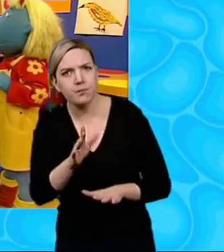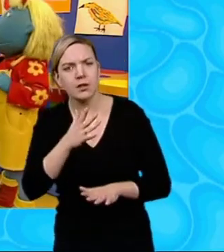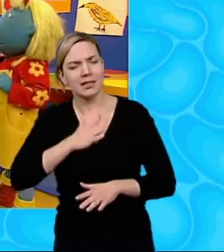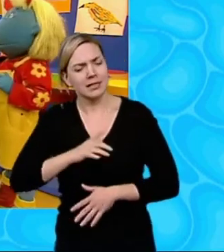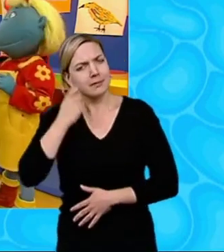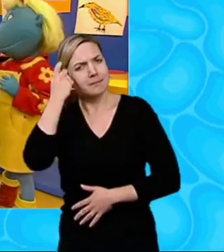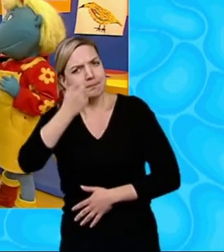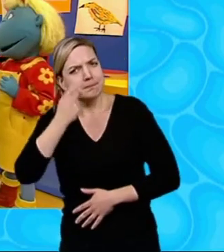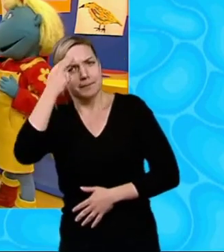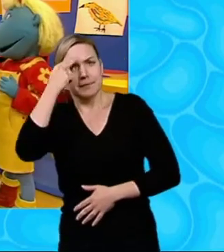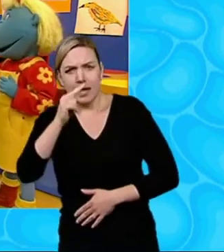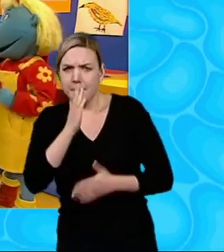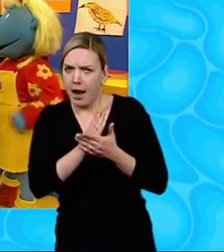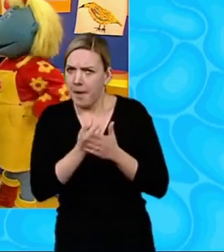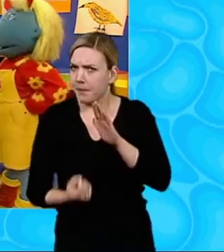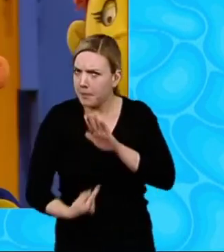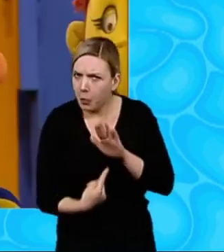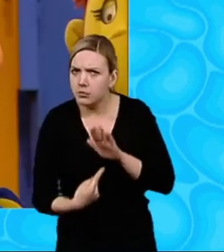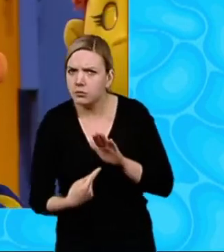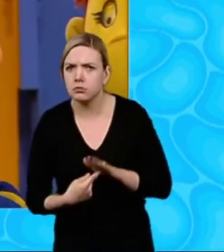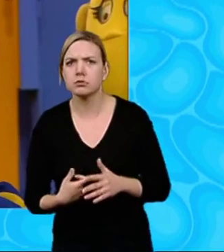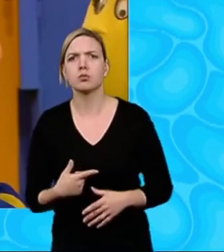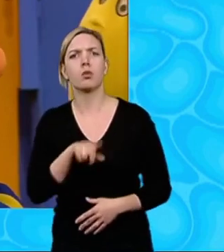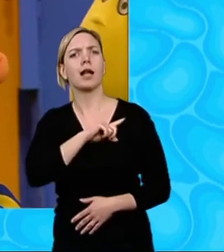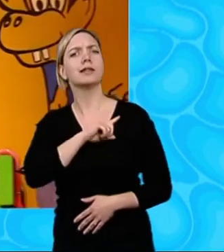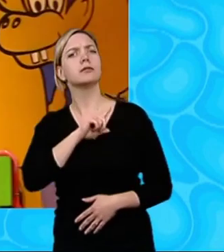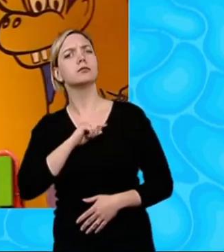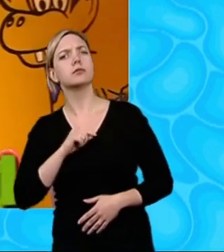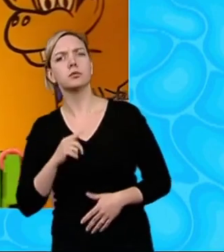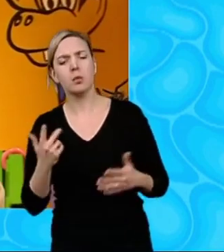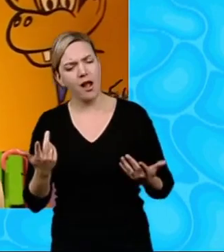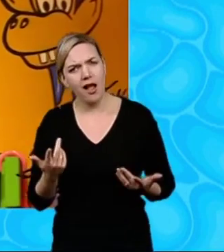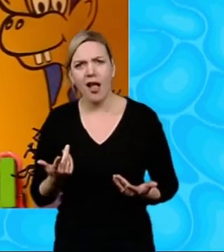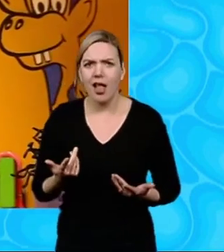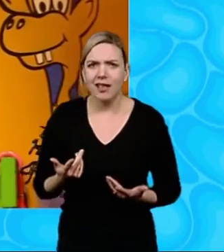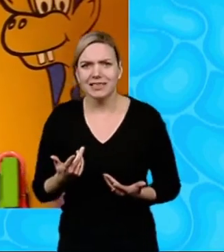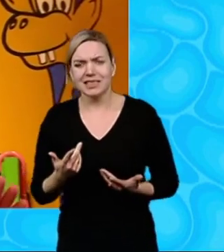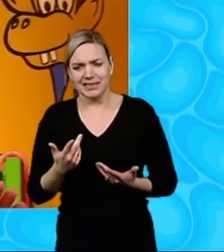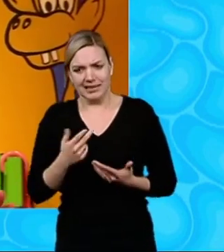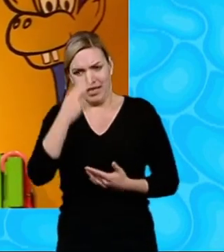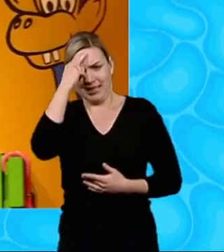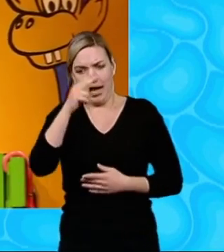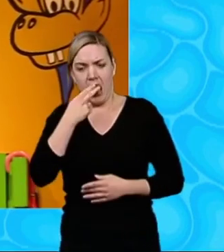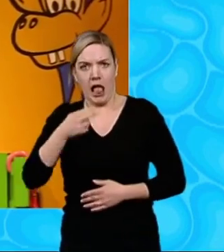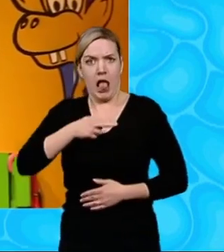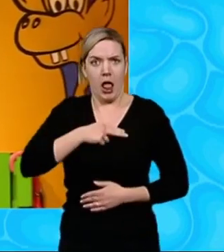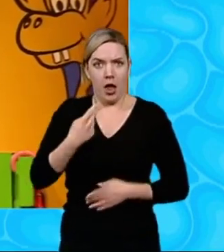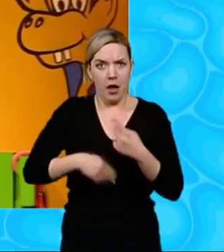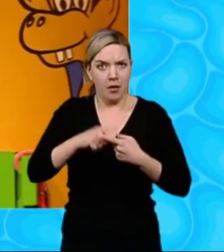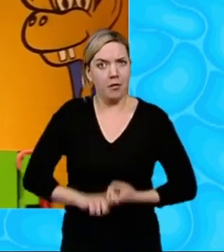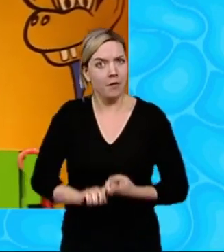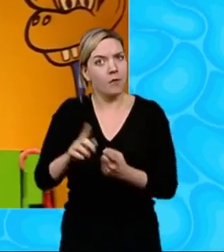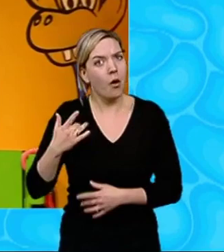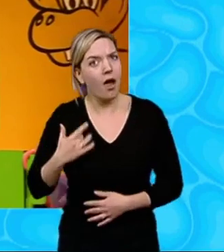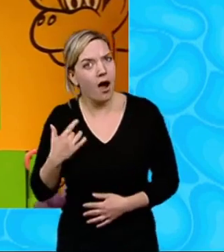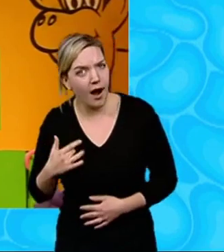names Names are very important, you know Oh, why, Max? Well, because, well, because you keep your name for the rest of your life, don't you?